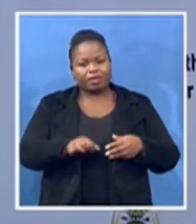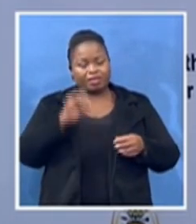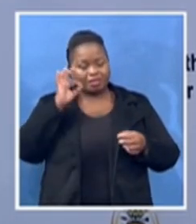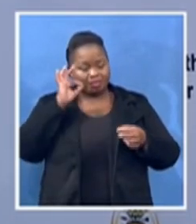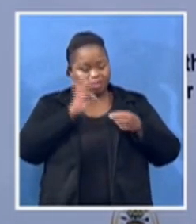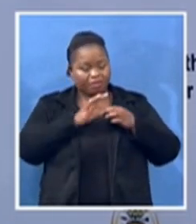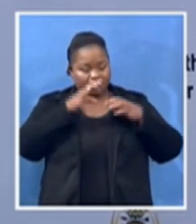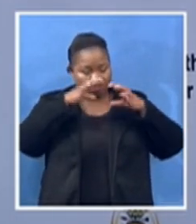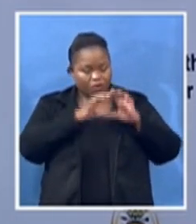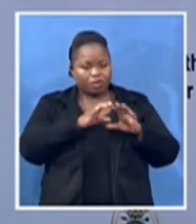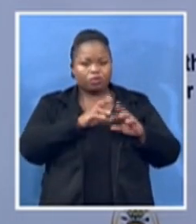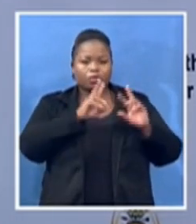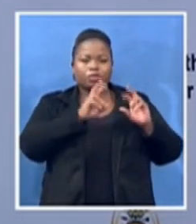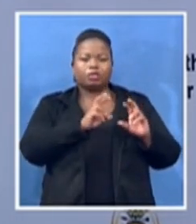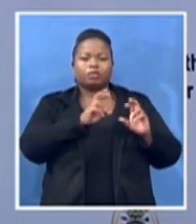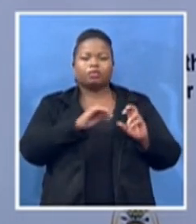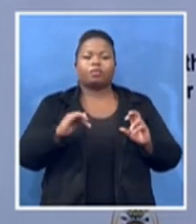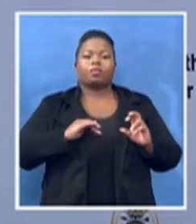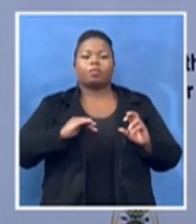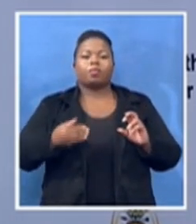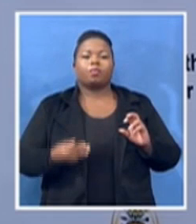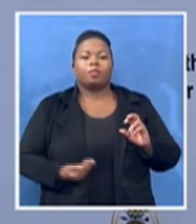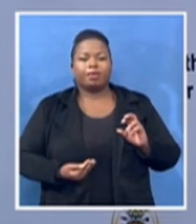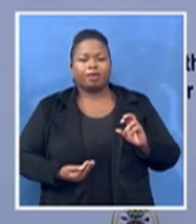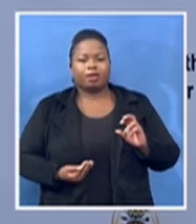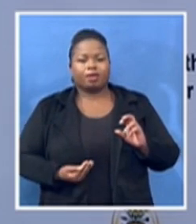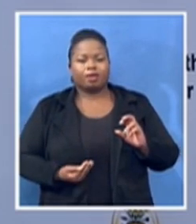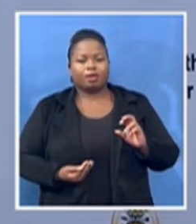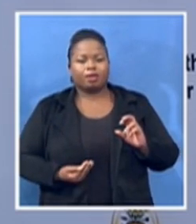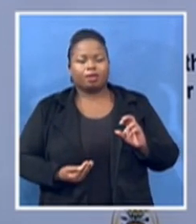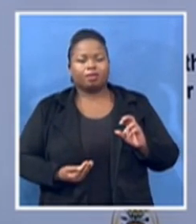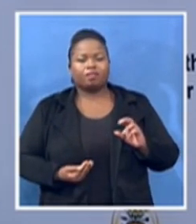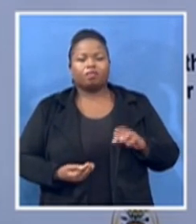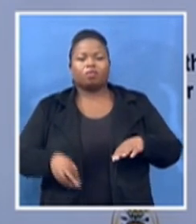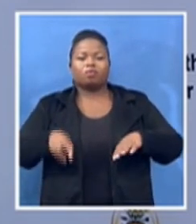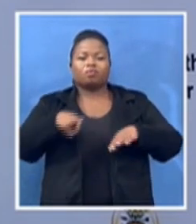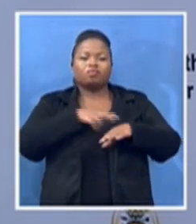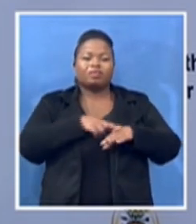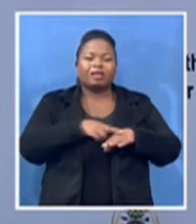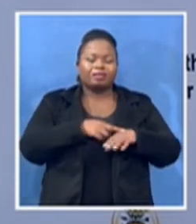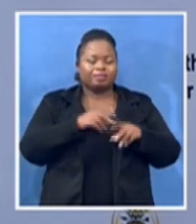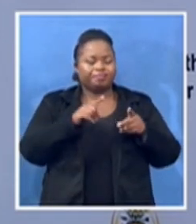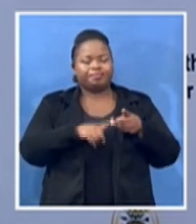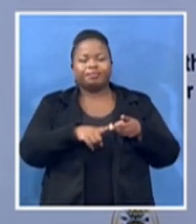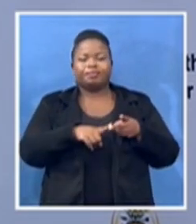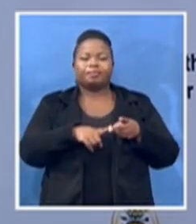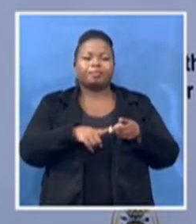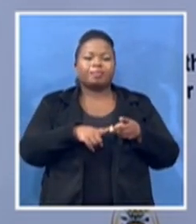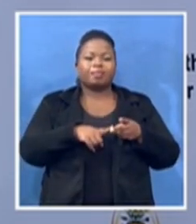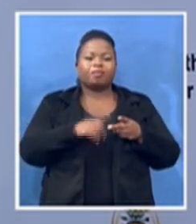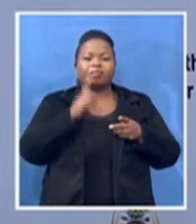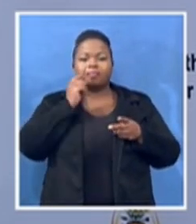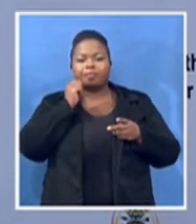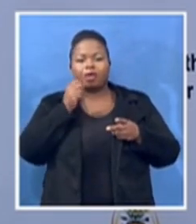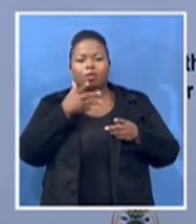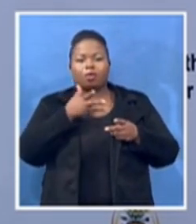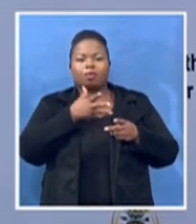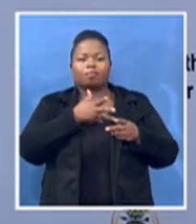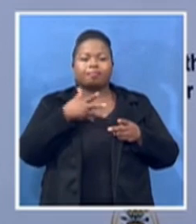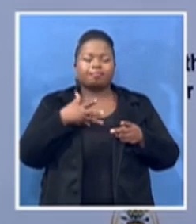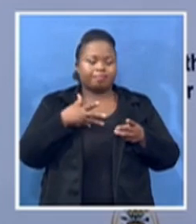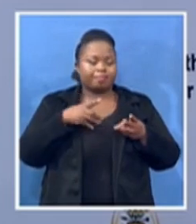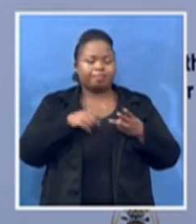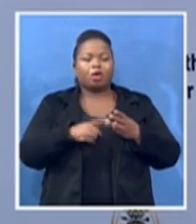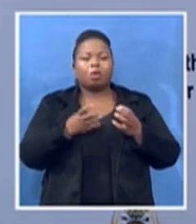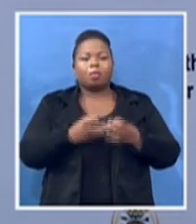of race, of class, of gender, you've got to equip yourself. You've got to be ready for that. So that they